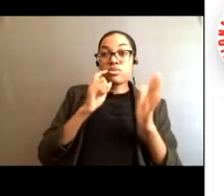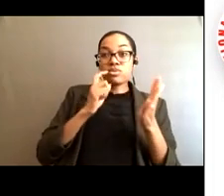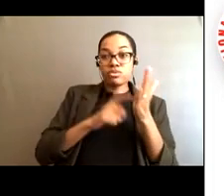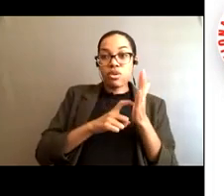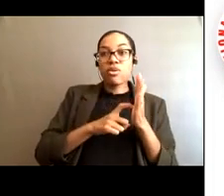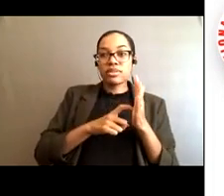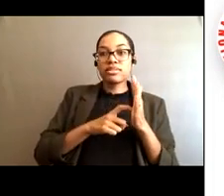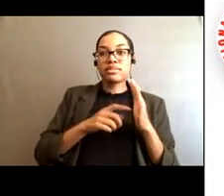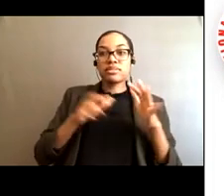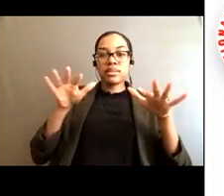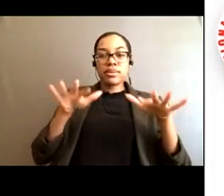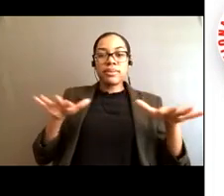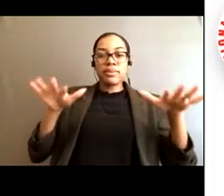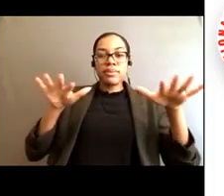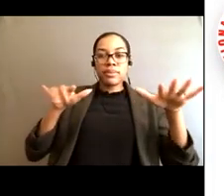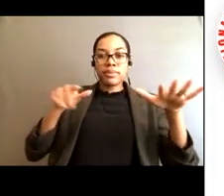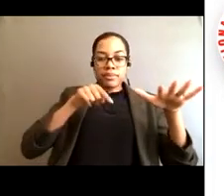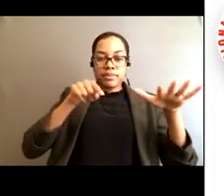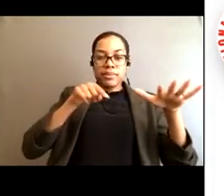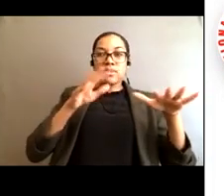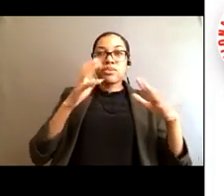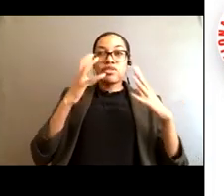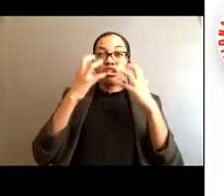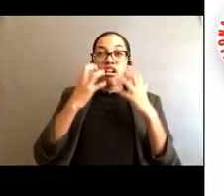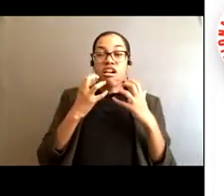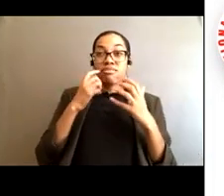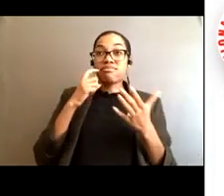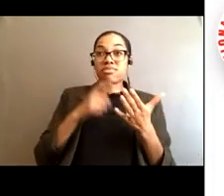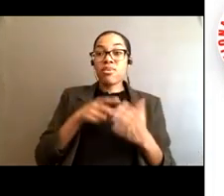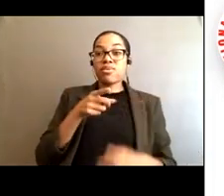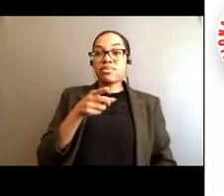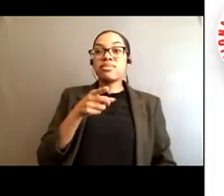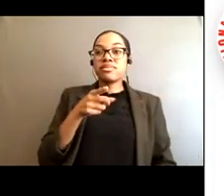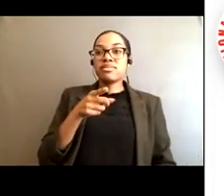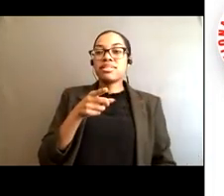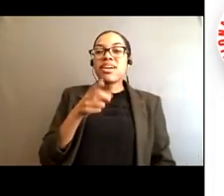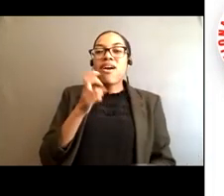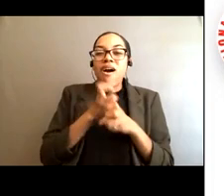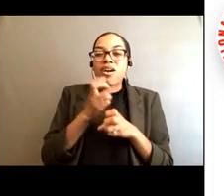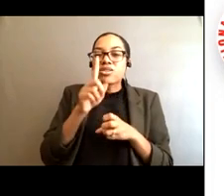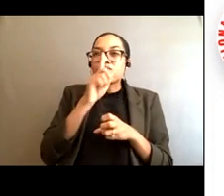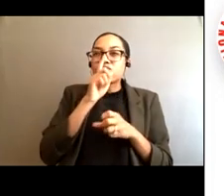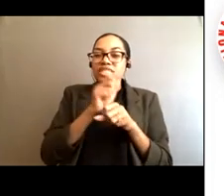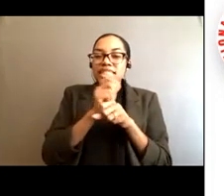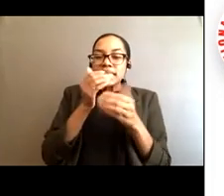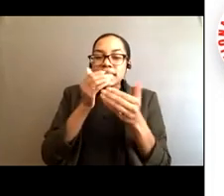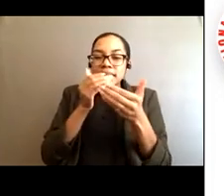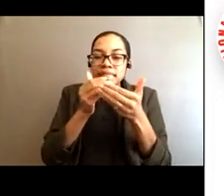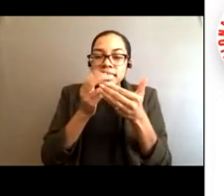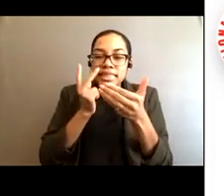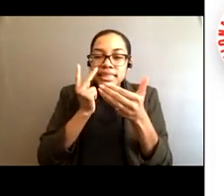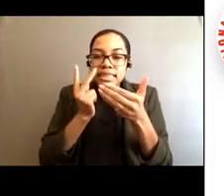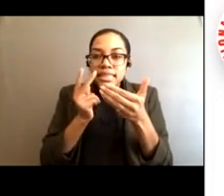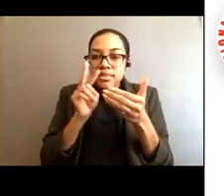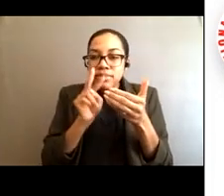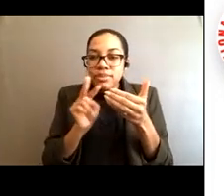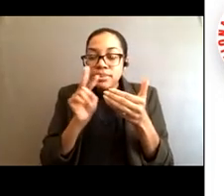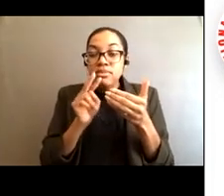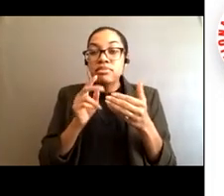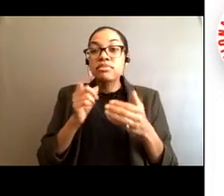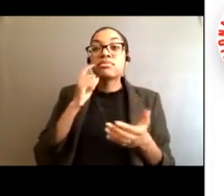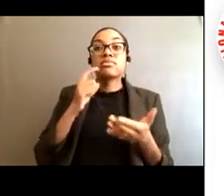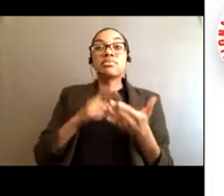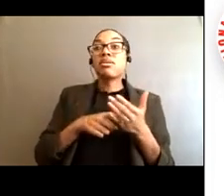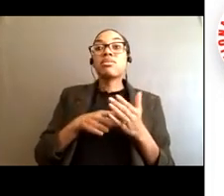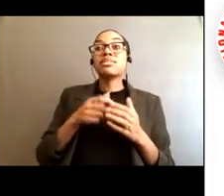than the surrounding areas? Sometimes it can be very tough. And if you notice, these pictures are not taken